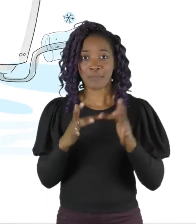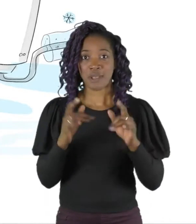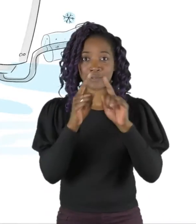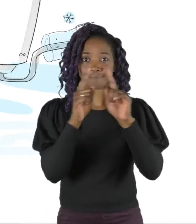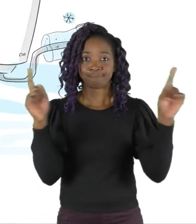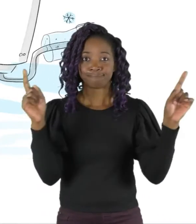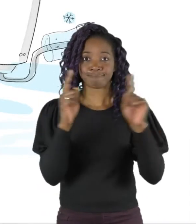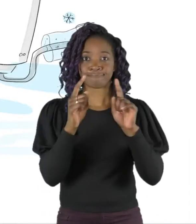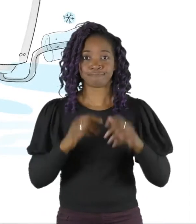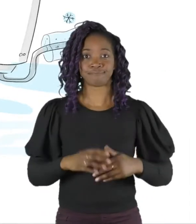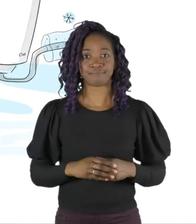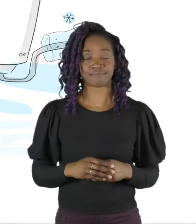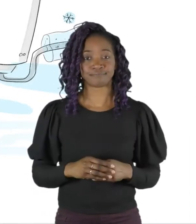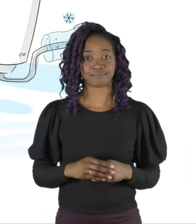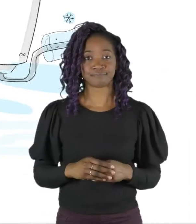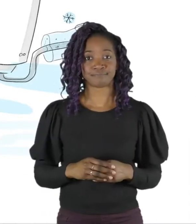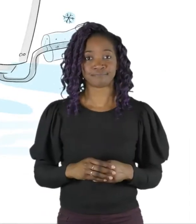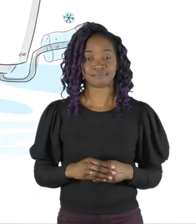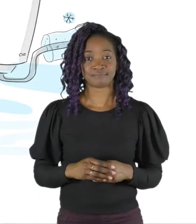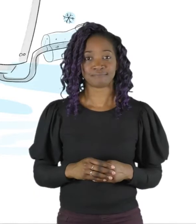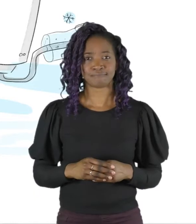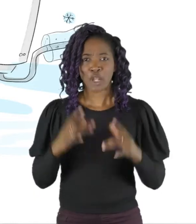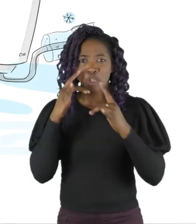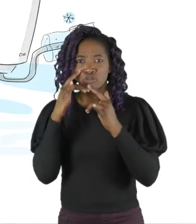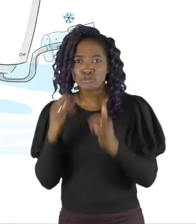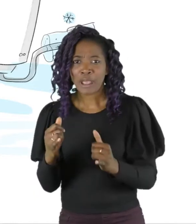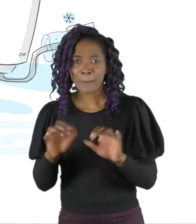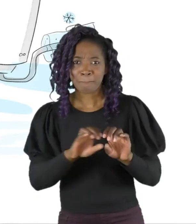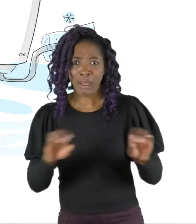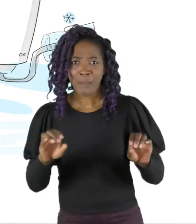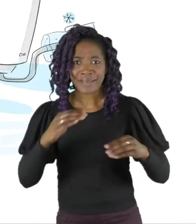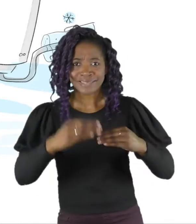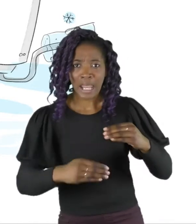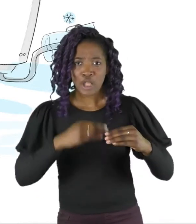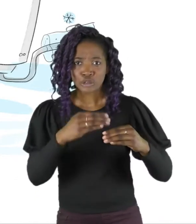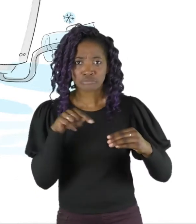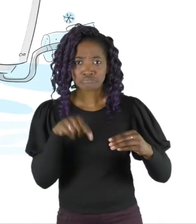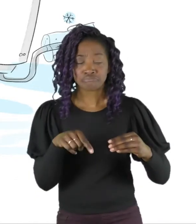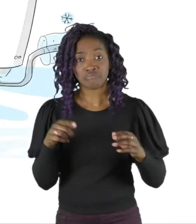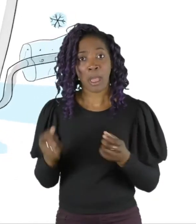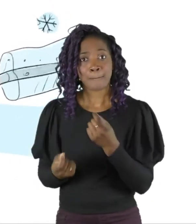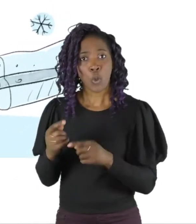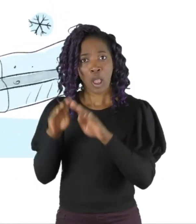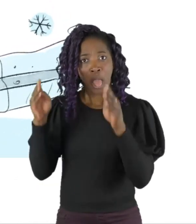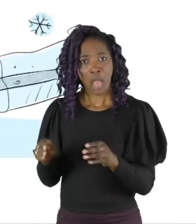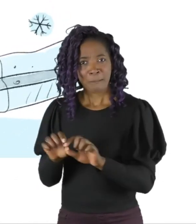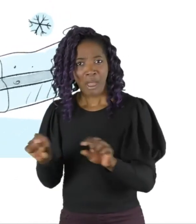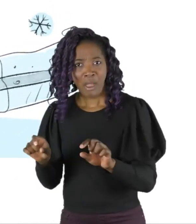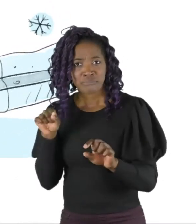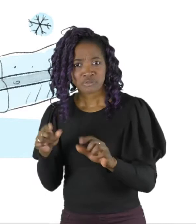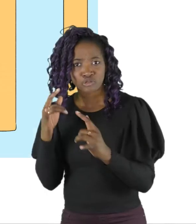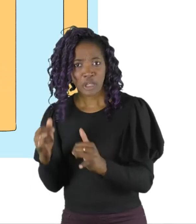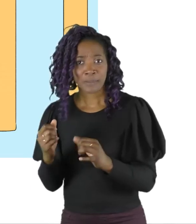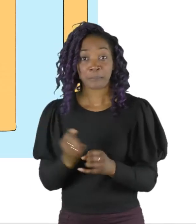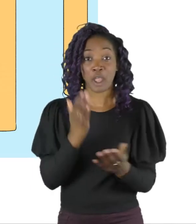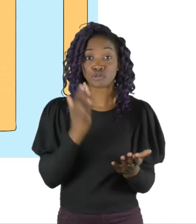.gassaferegister.co.uk. Check your existing pipe insulation, particularly your boiler condensate